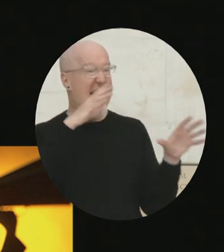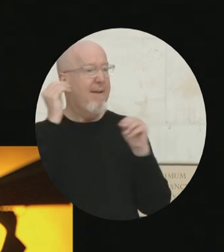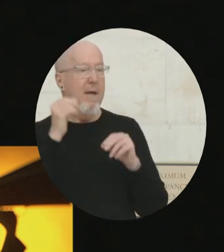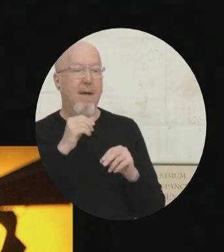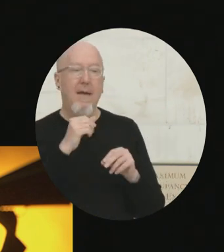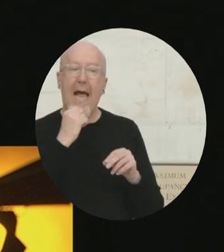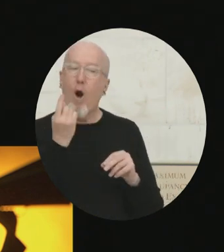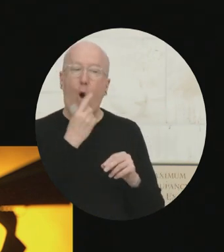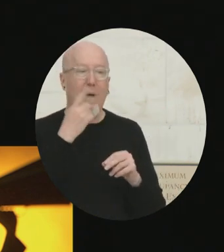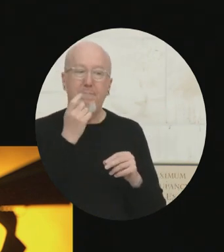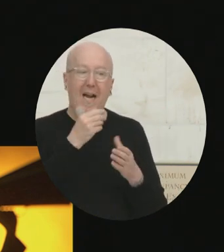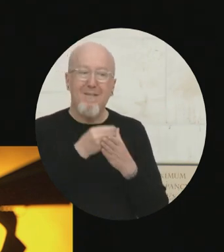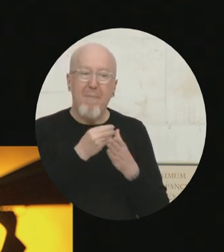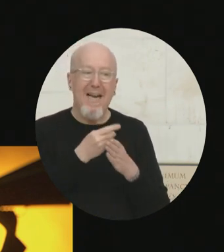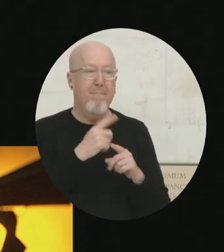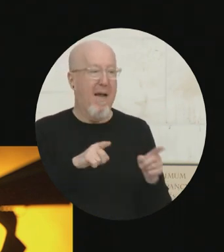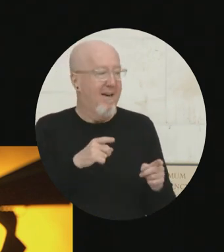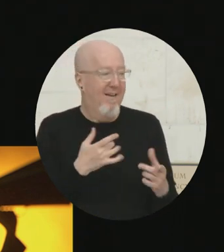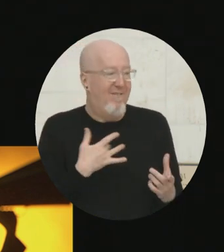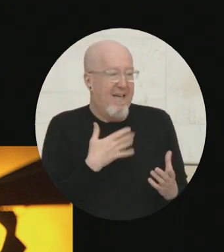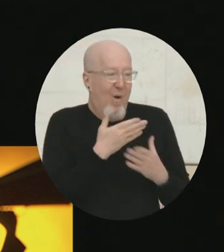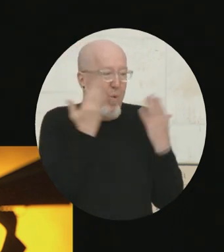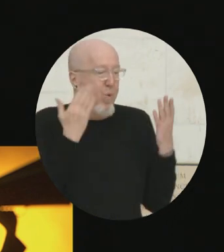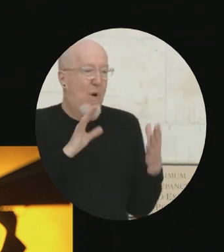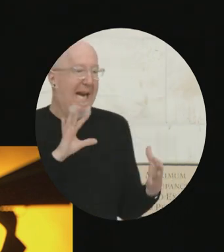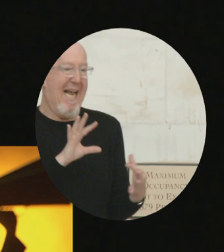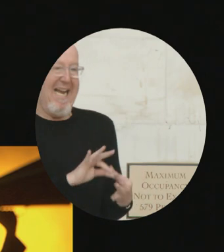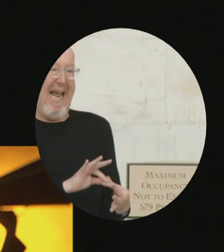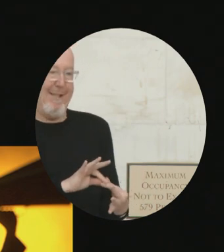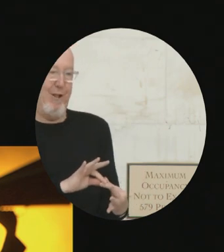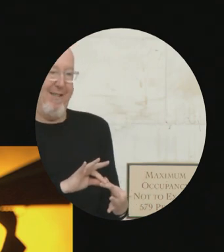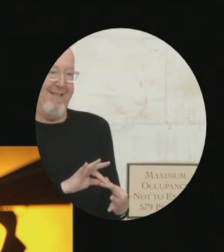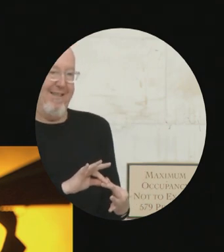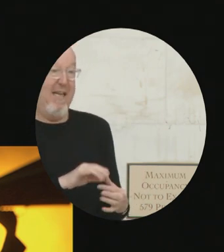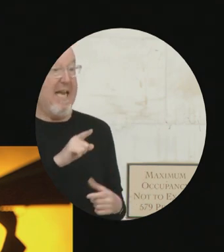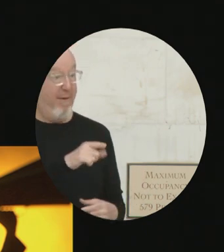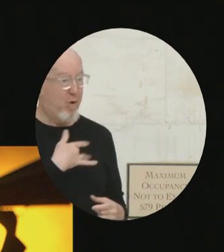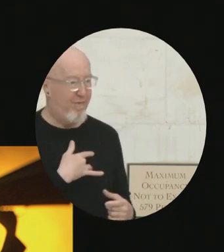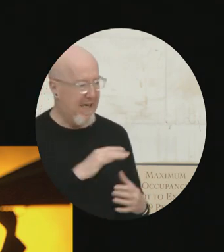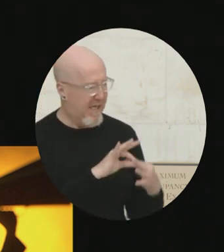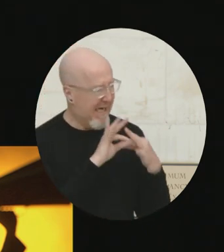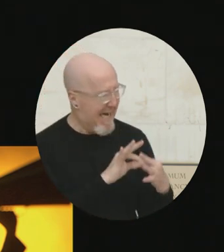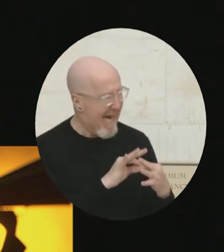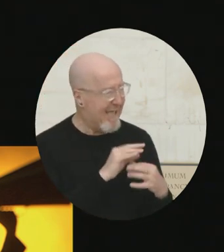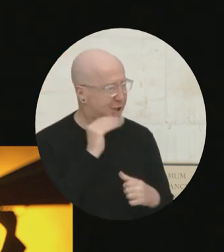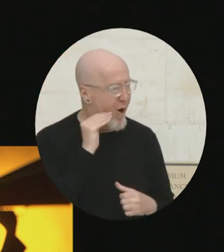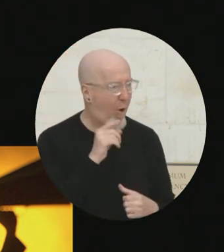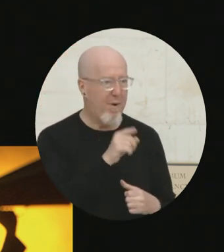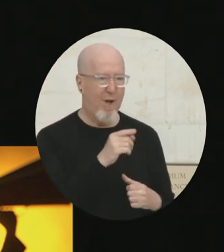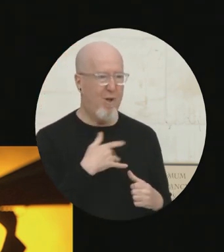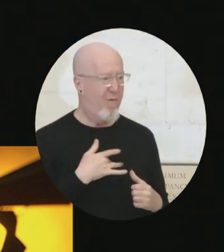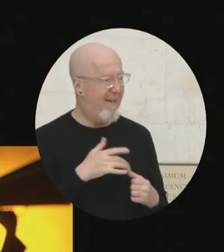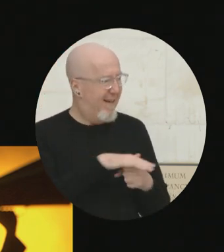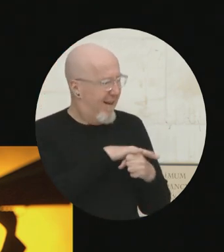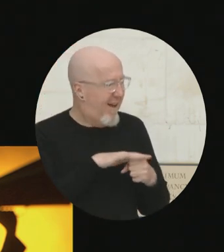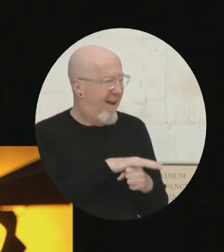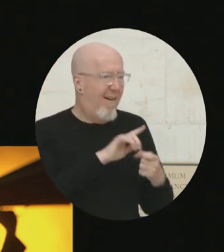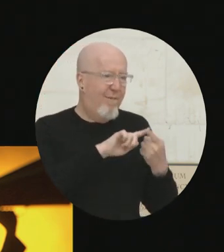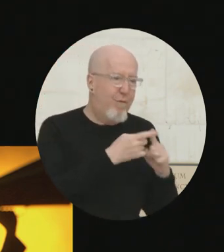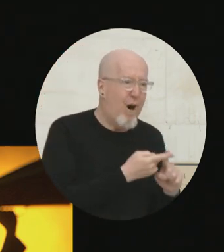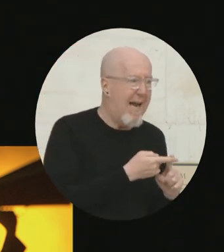of money, but a question of connection. If you feel connected to your home, if you feel you have friends and family nearby,